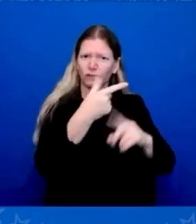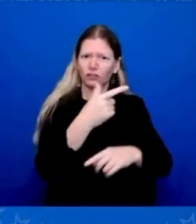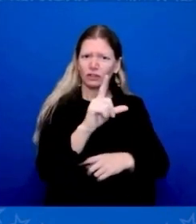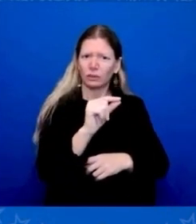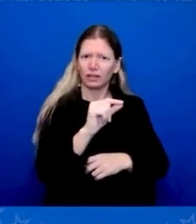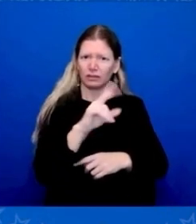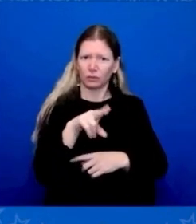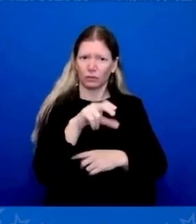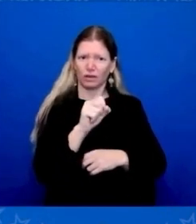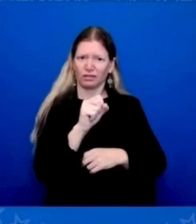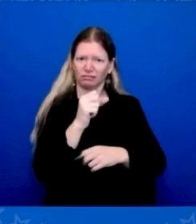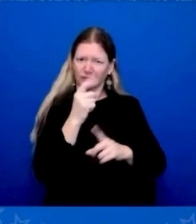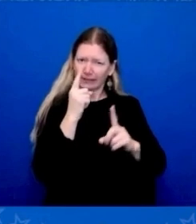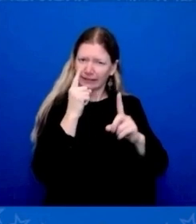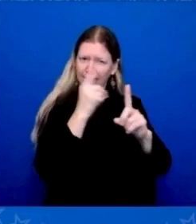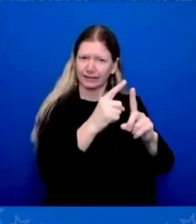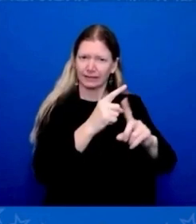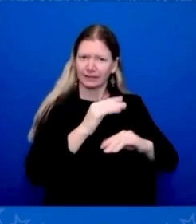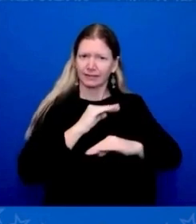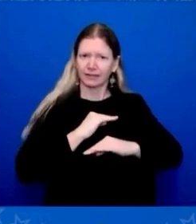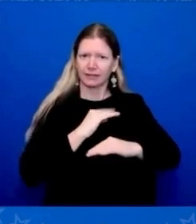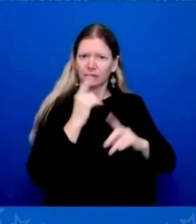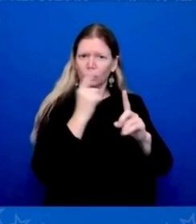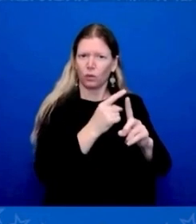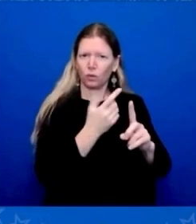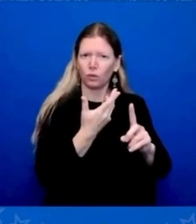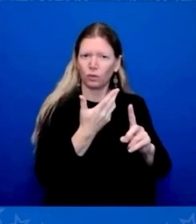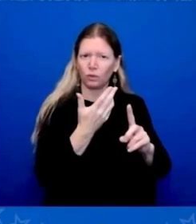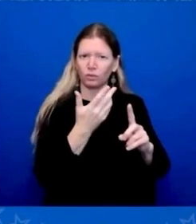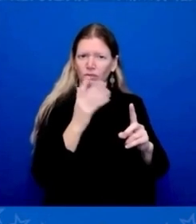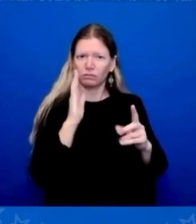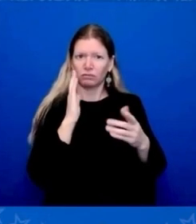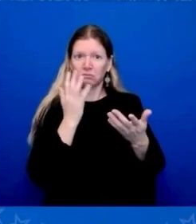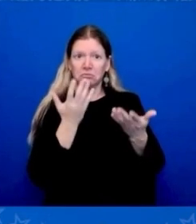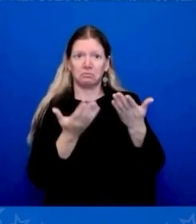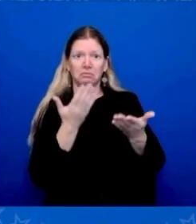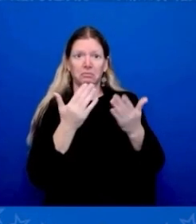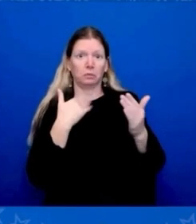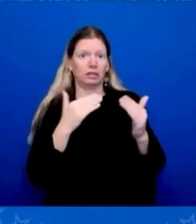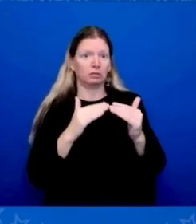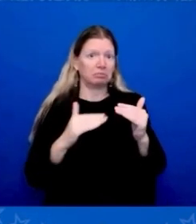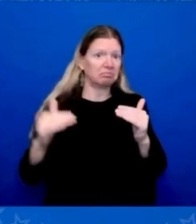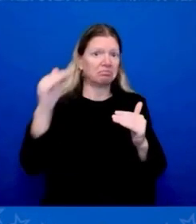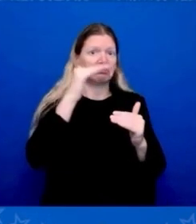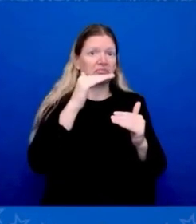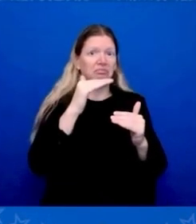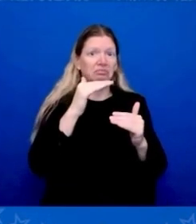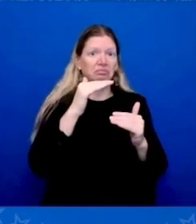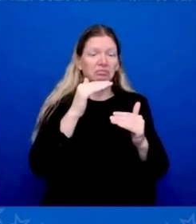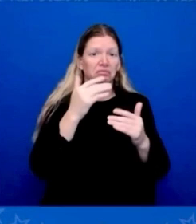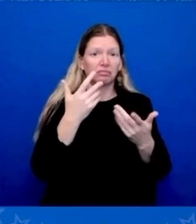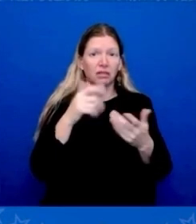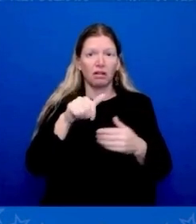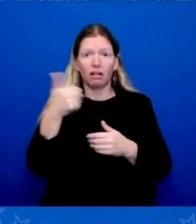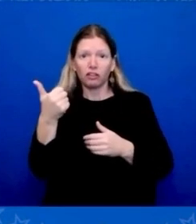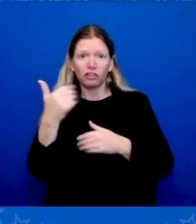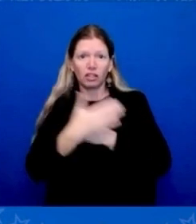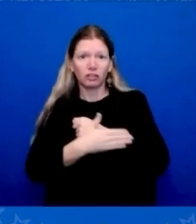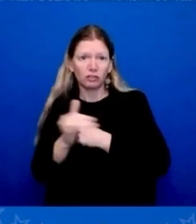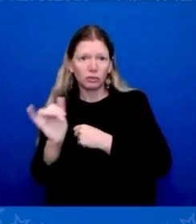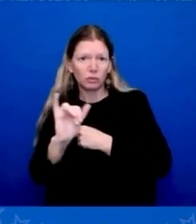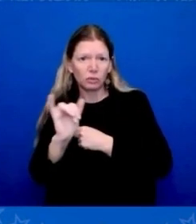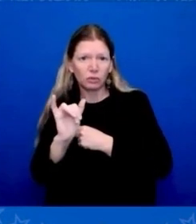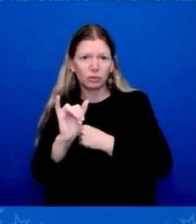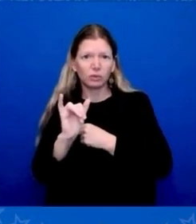want to give those countries that don't have the economic wherewithal and did not cause the problem in the first place. For example, I met with Lula in